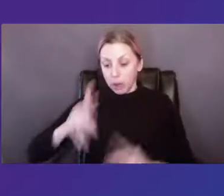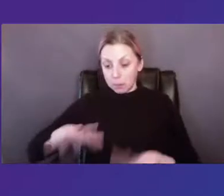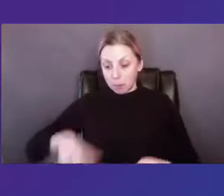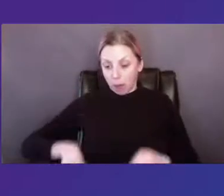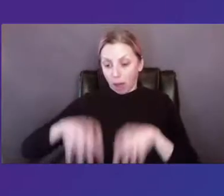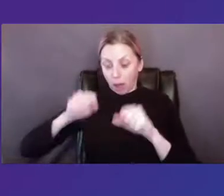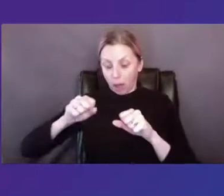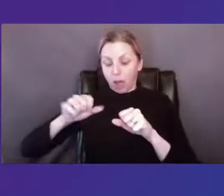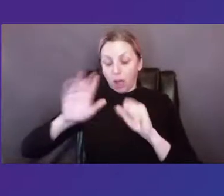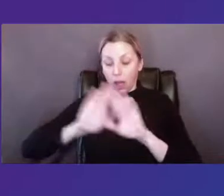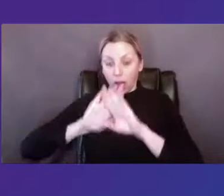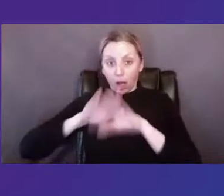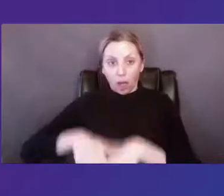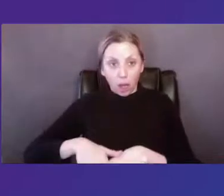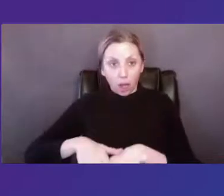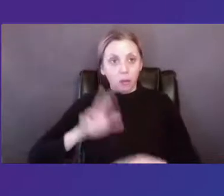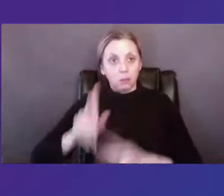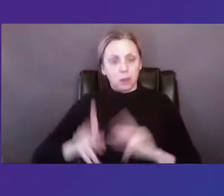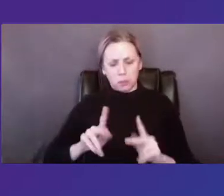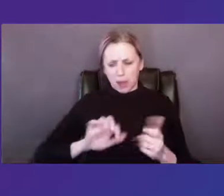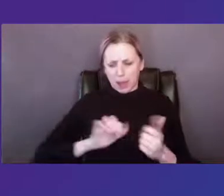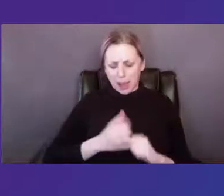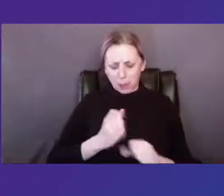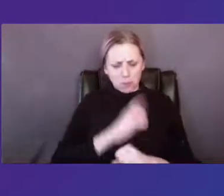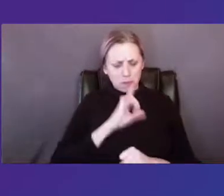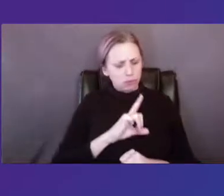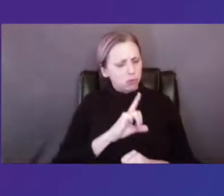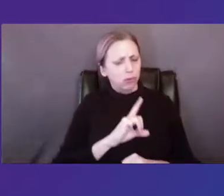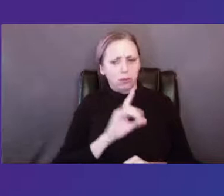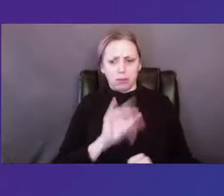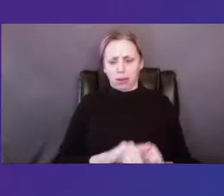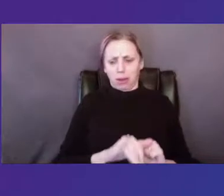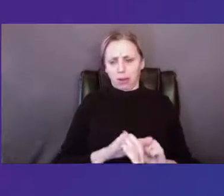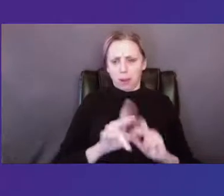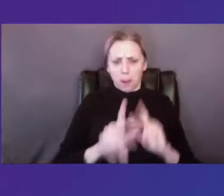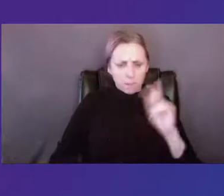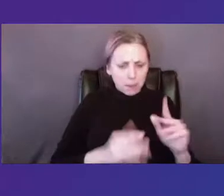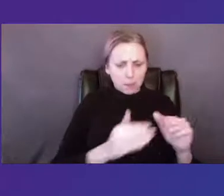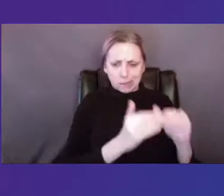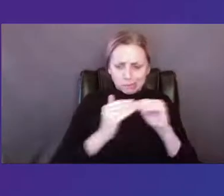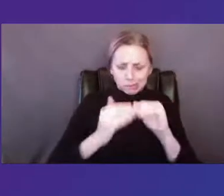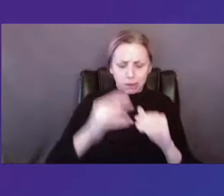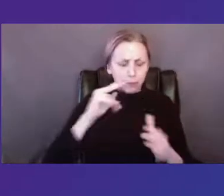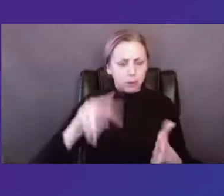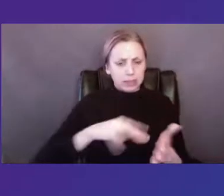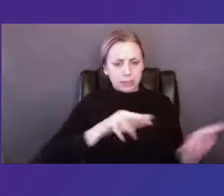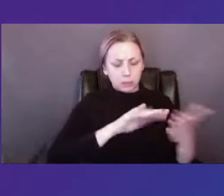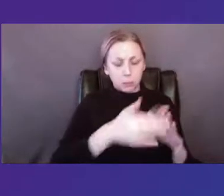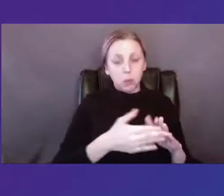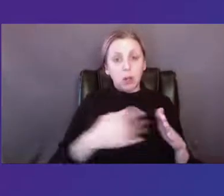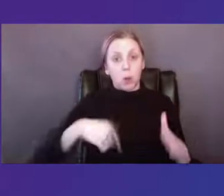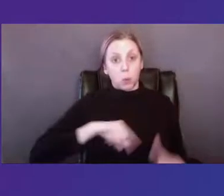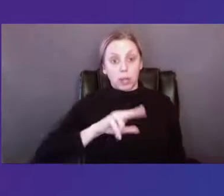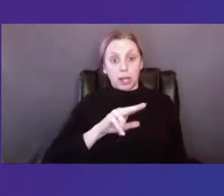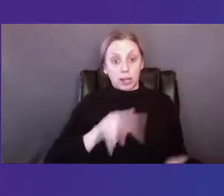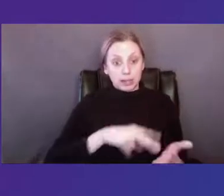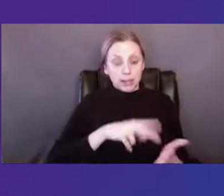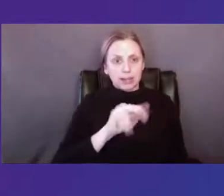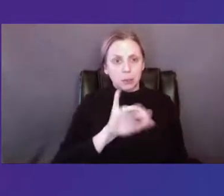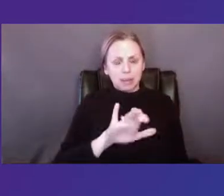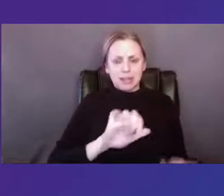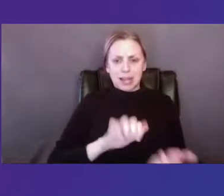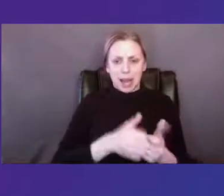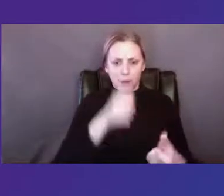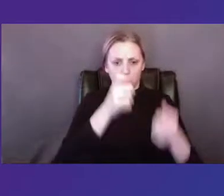liberated future for every member of the dance community how do we dance nyc remain adaptive